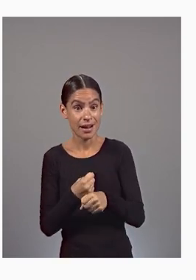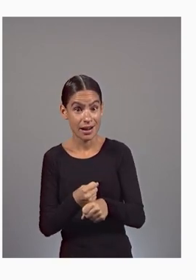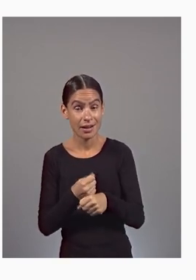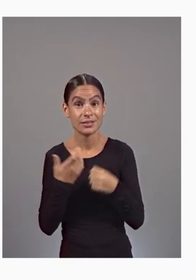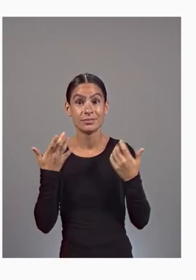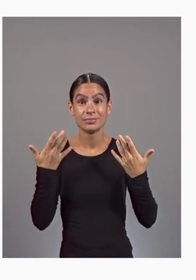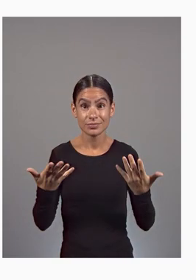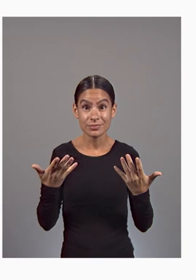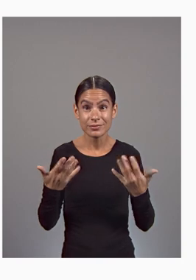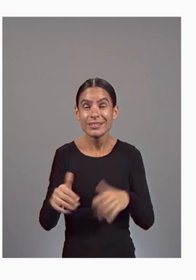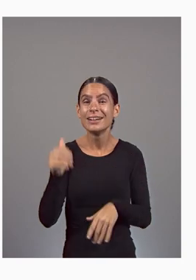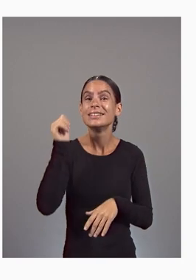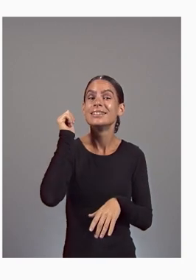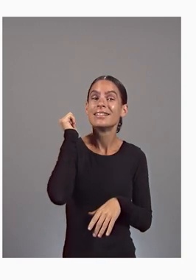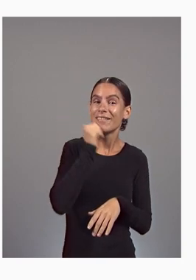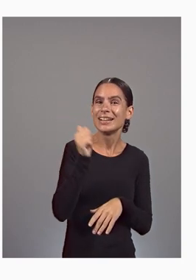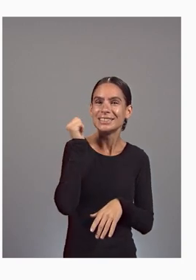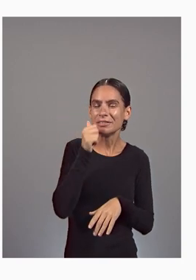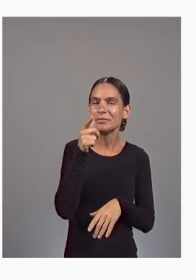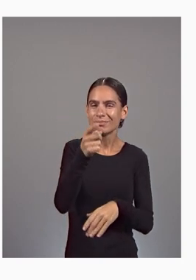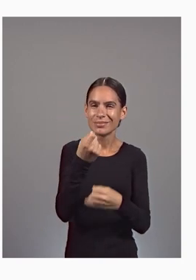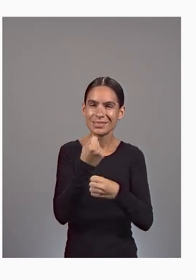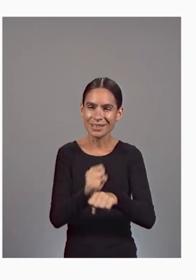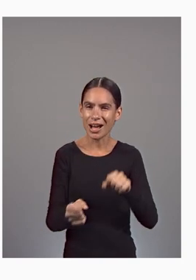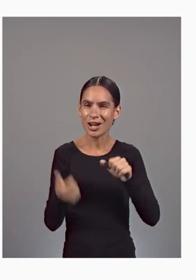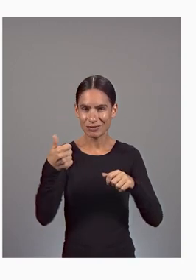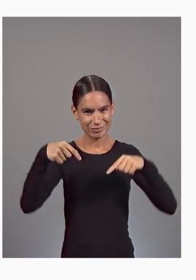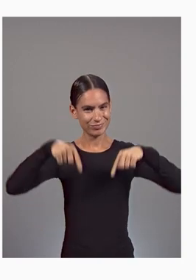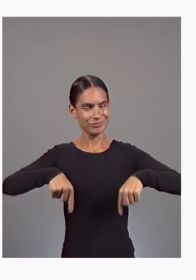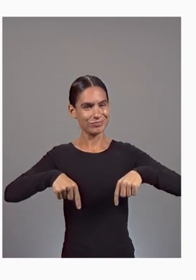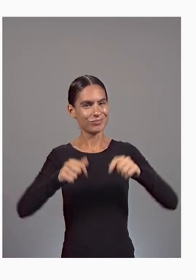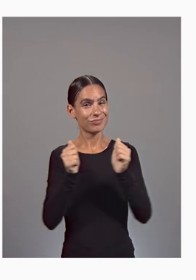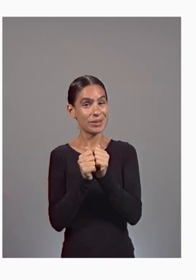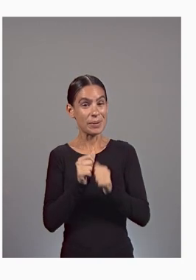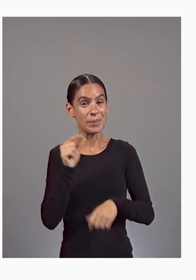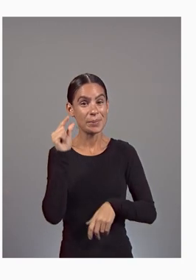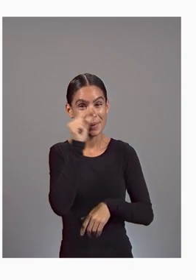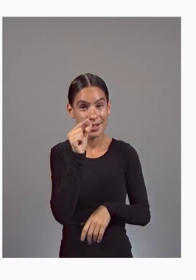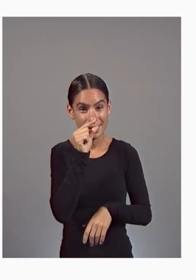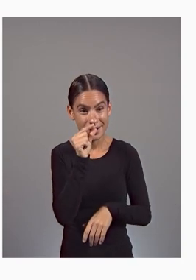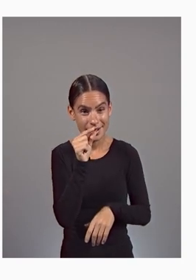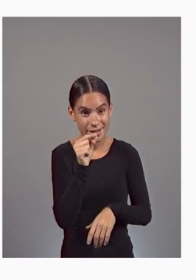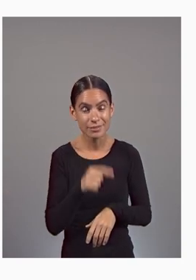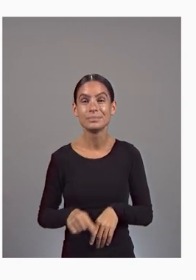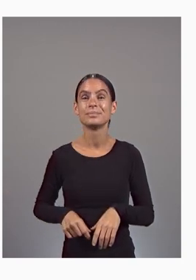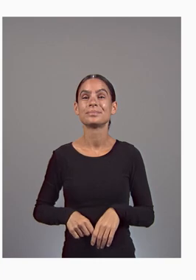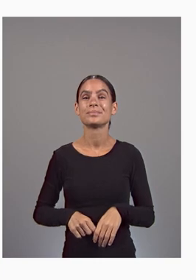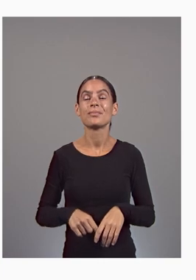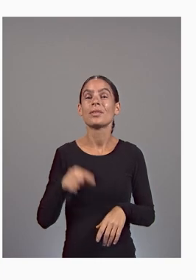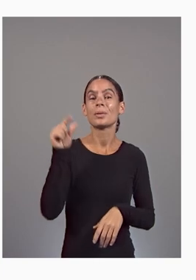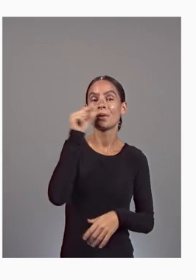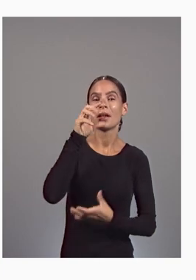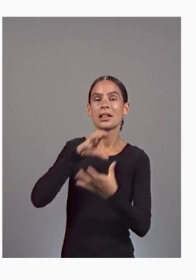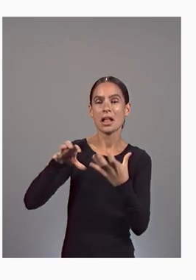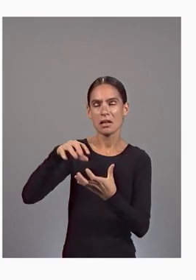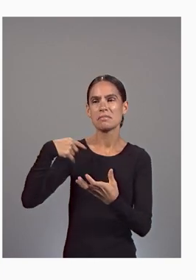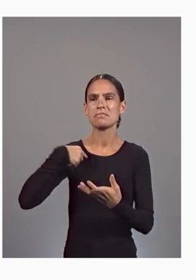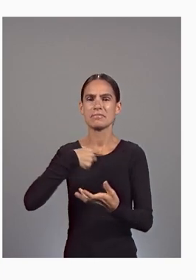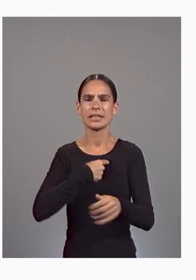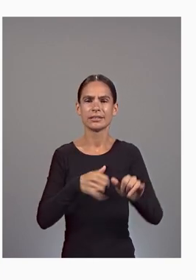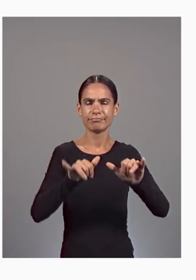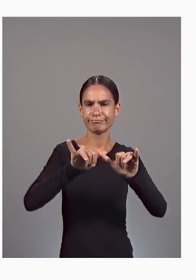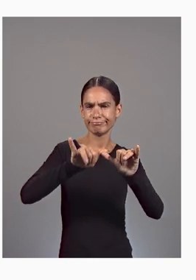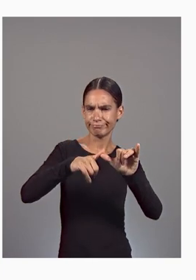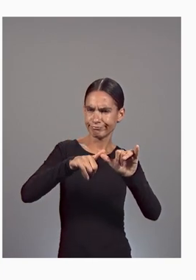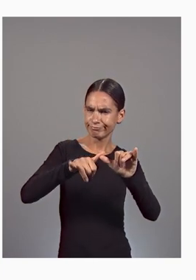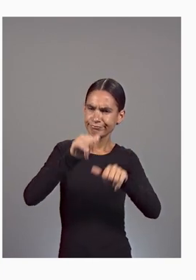make so that every day you're safer with Google. At Google Cloud, we've engineered security